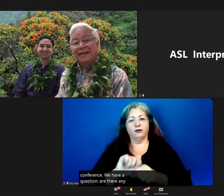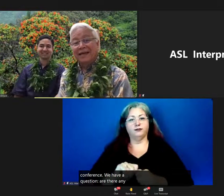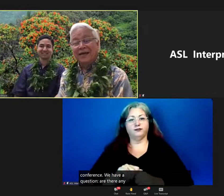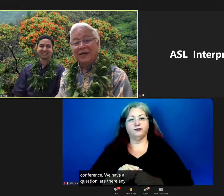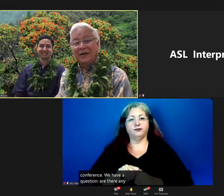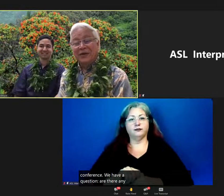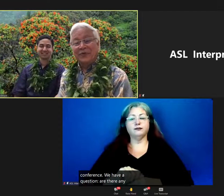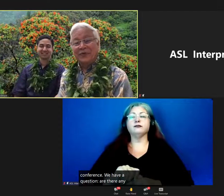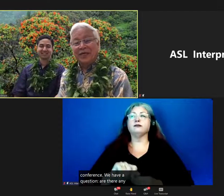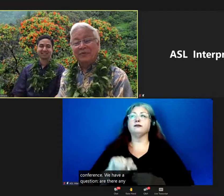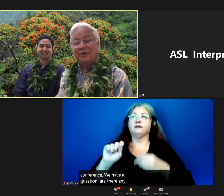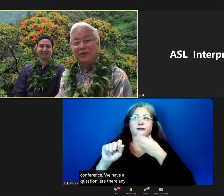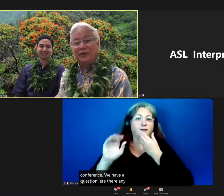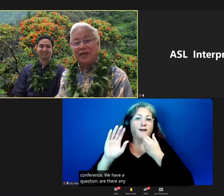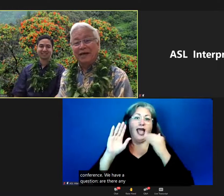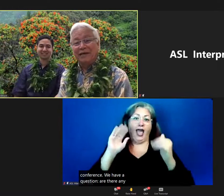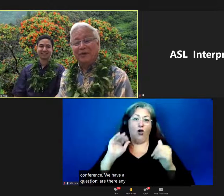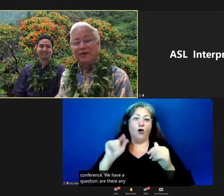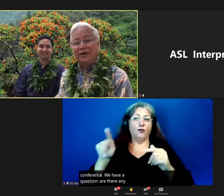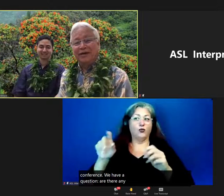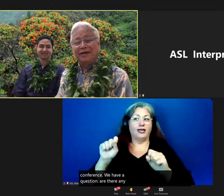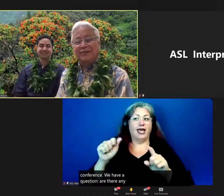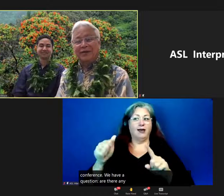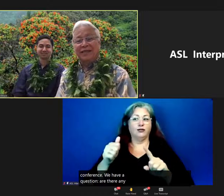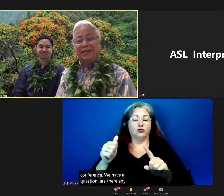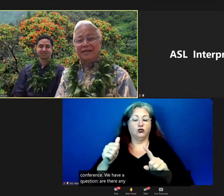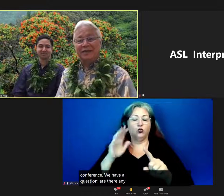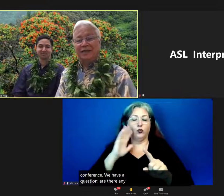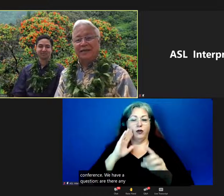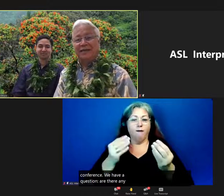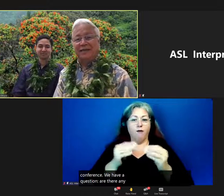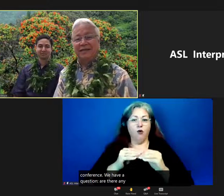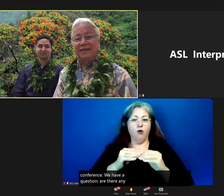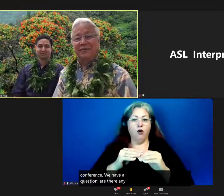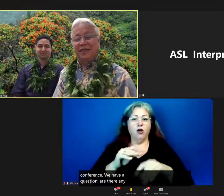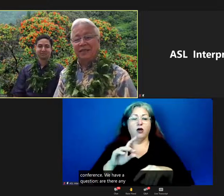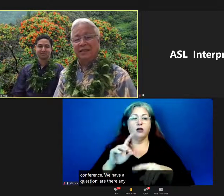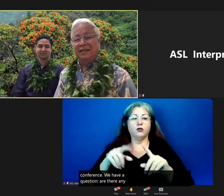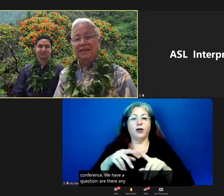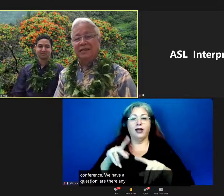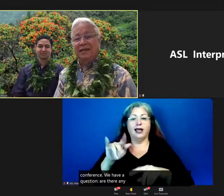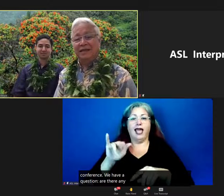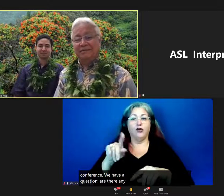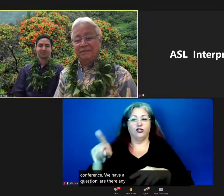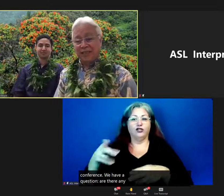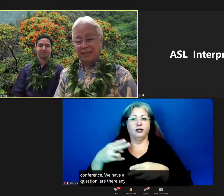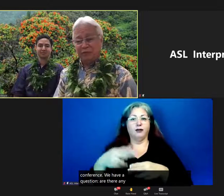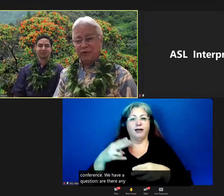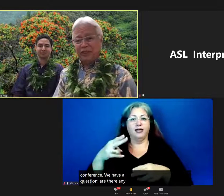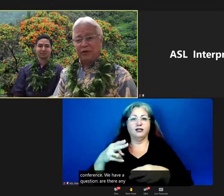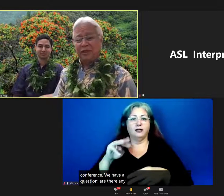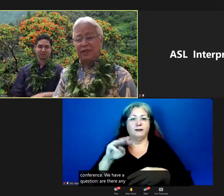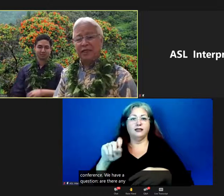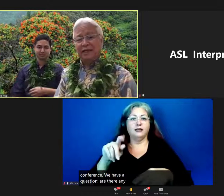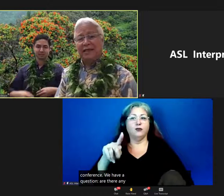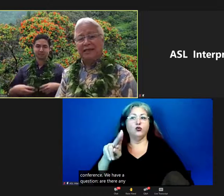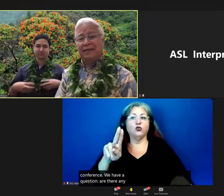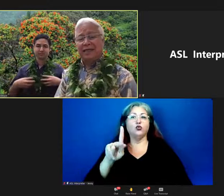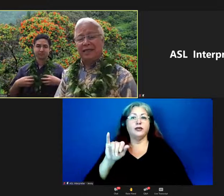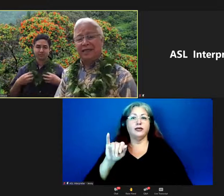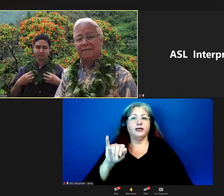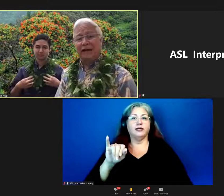Yeah, I hope you can pursue that more, and when she, when Ka'iukalani mentions Mrs. Pukui's work,